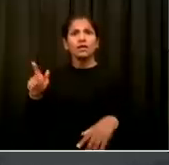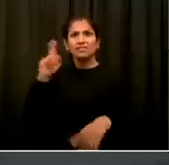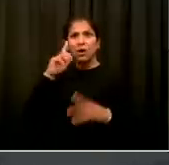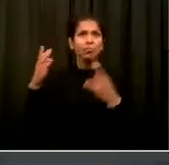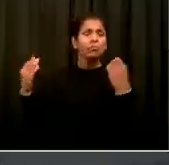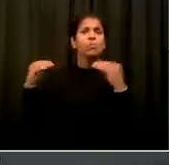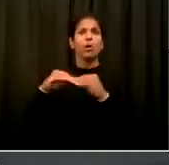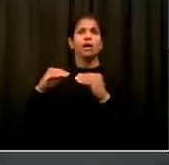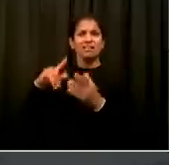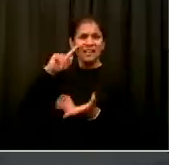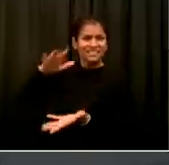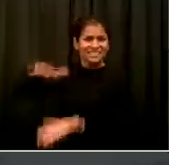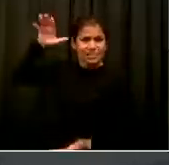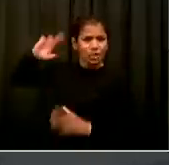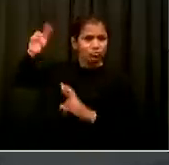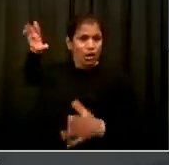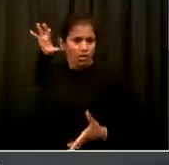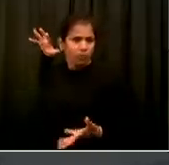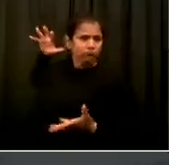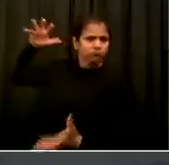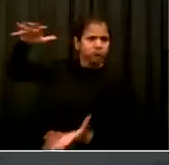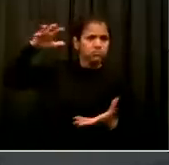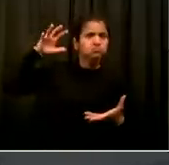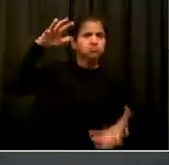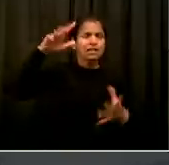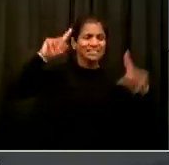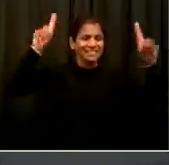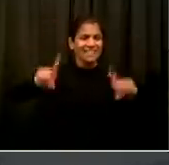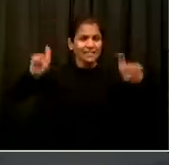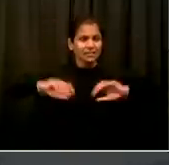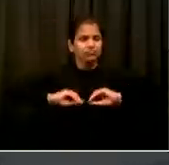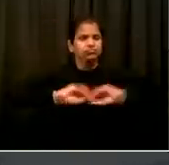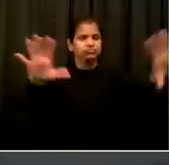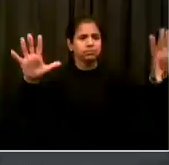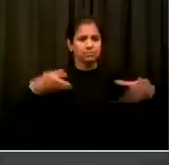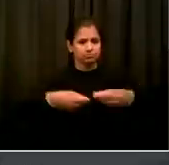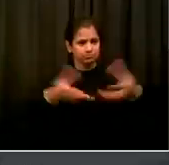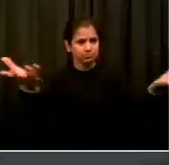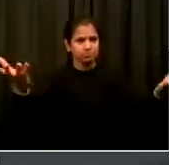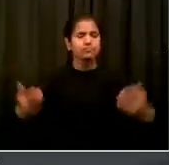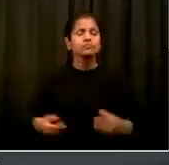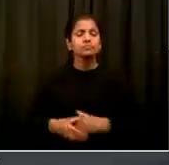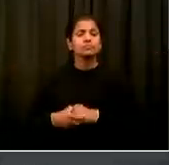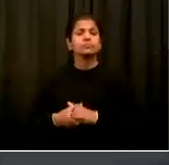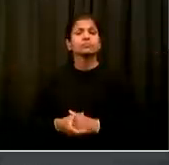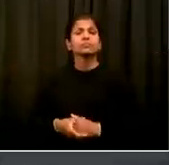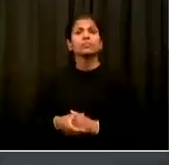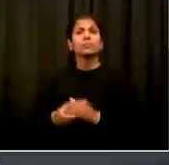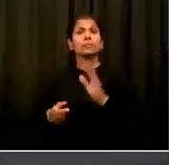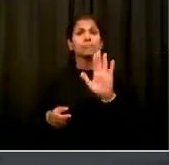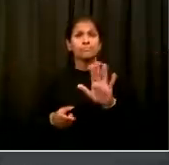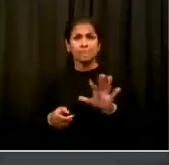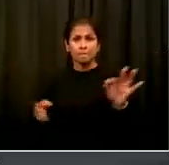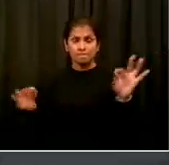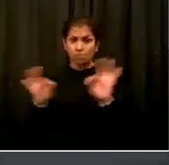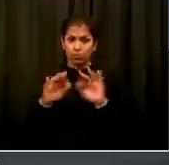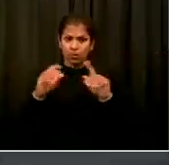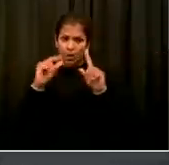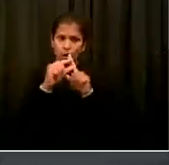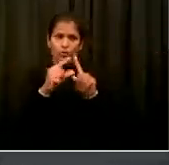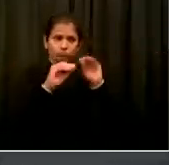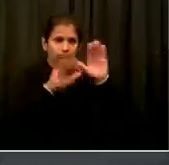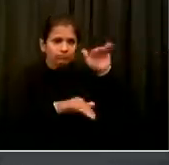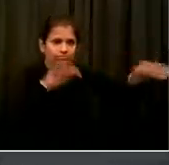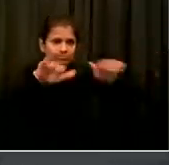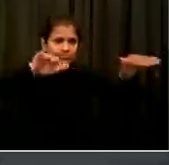to get people to testing, to help focus them on where the best testing sites are, to encourage people to do it, to answer their questions. And